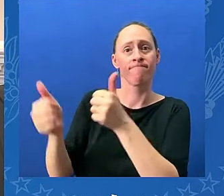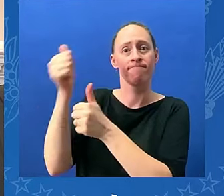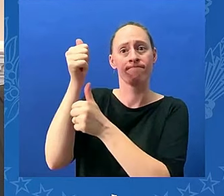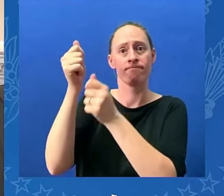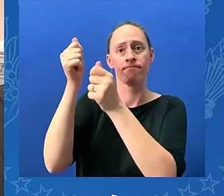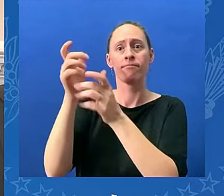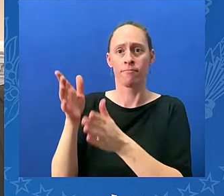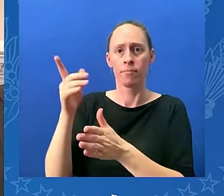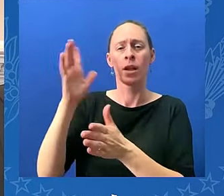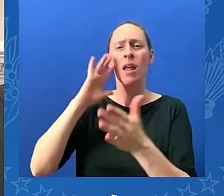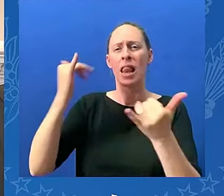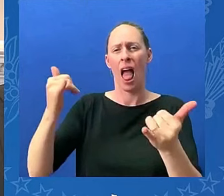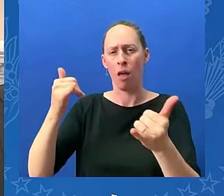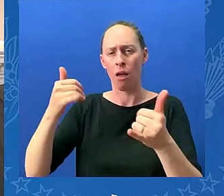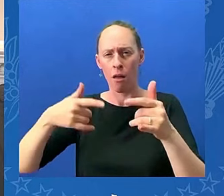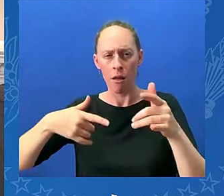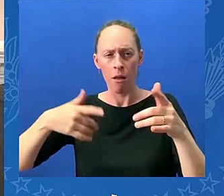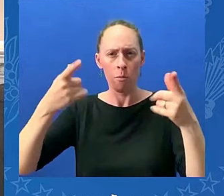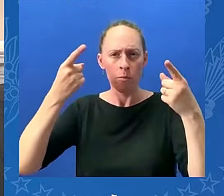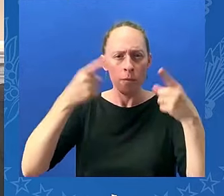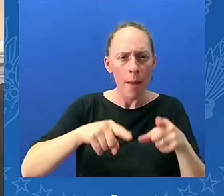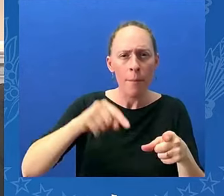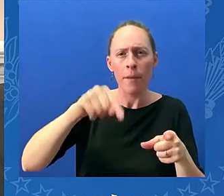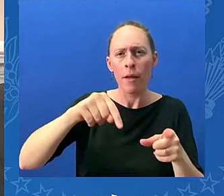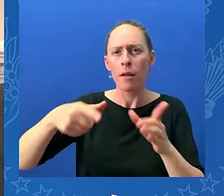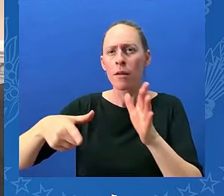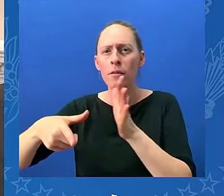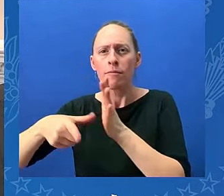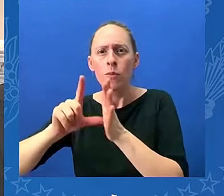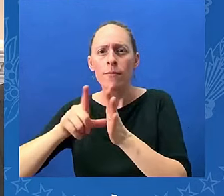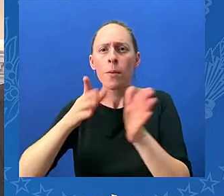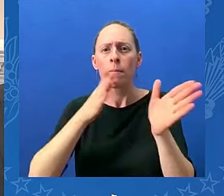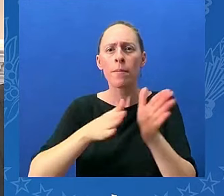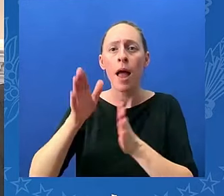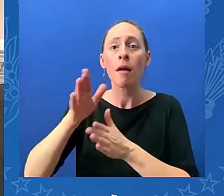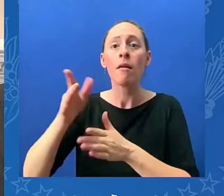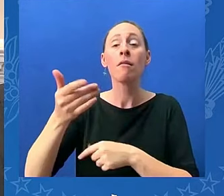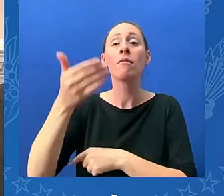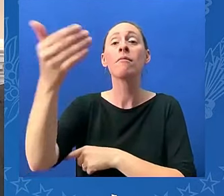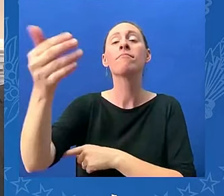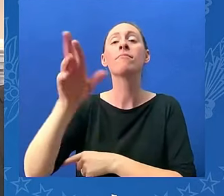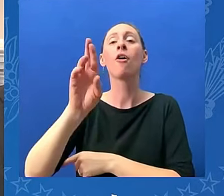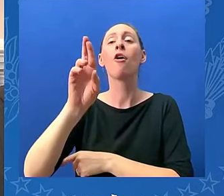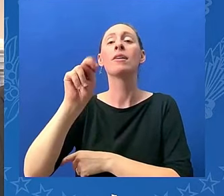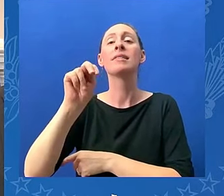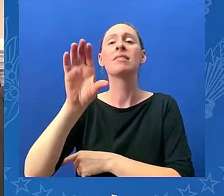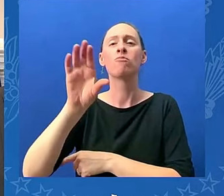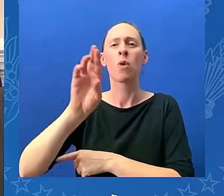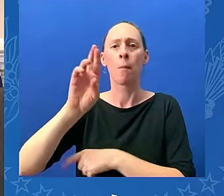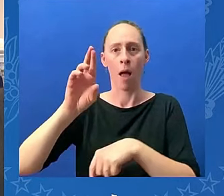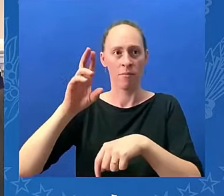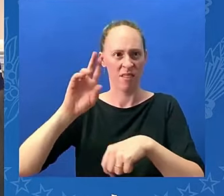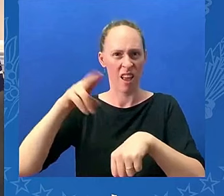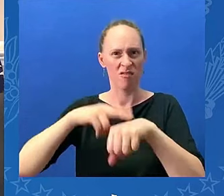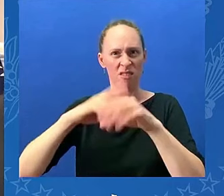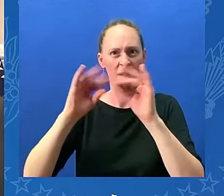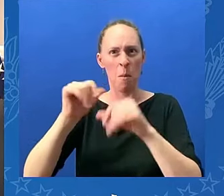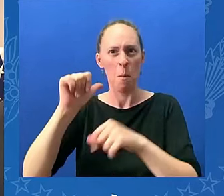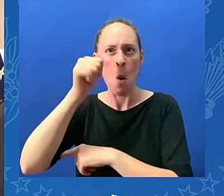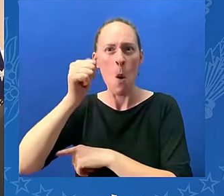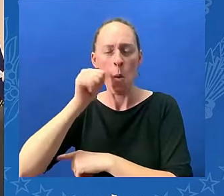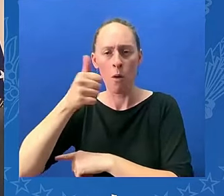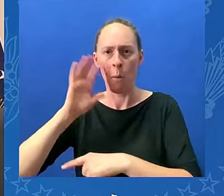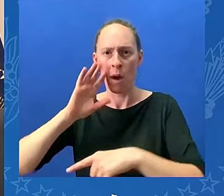national convention which is scheduled to start tomorrow and third i've directed an independent review of the national